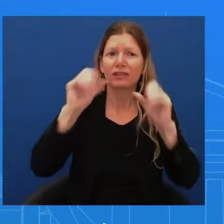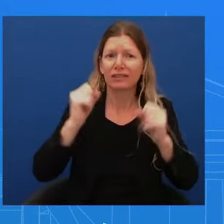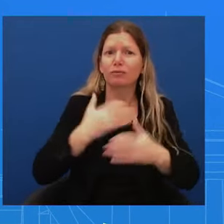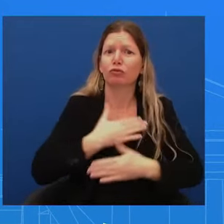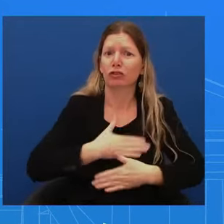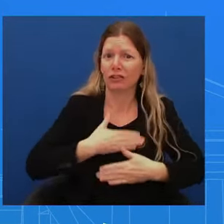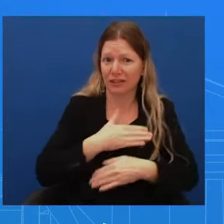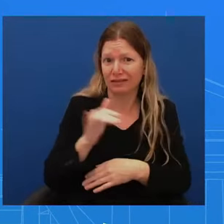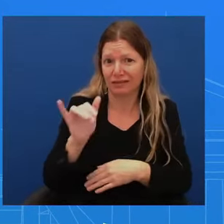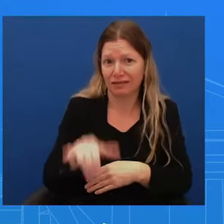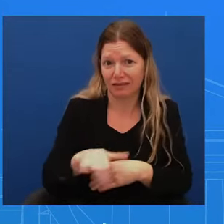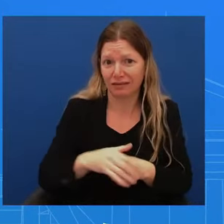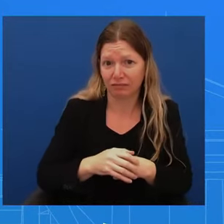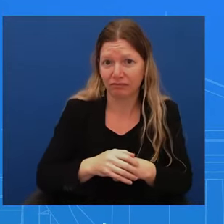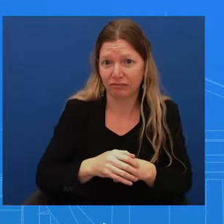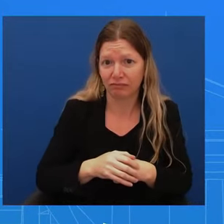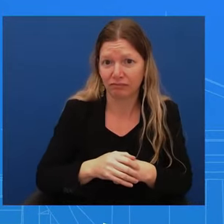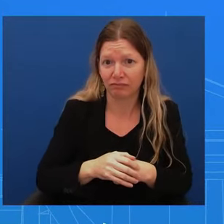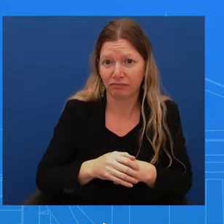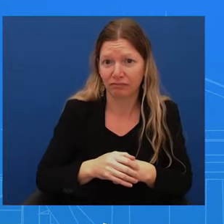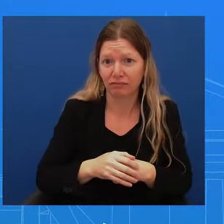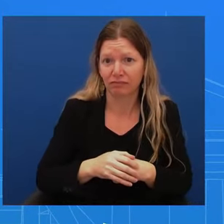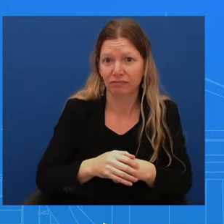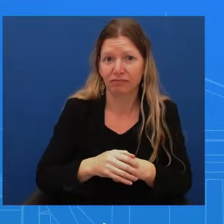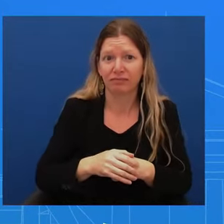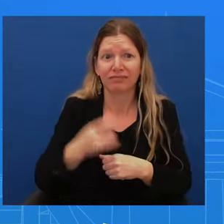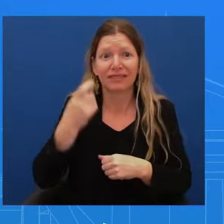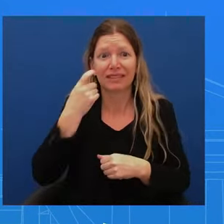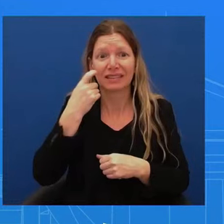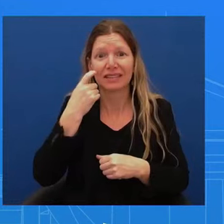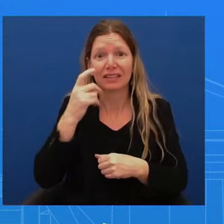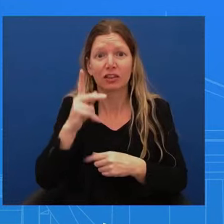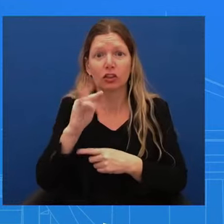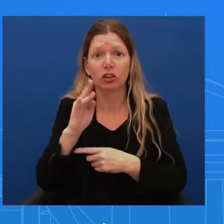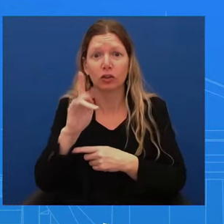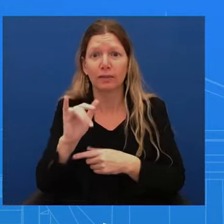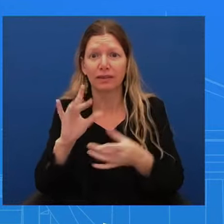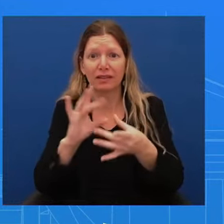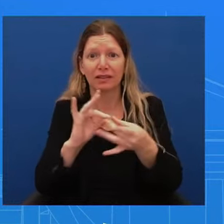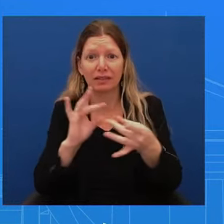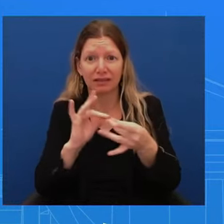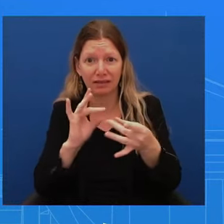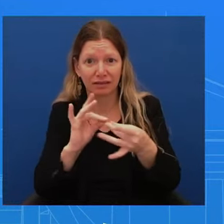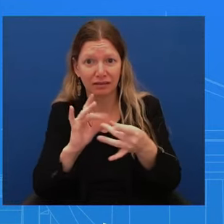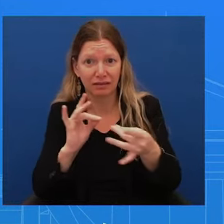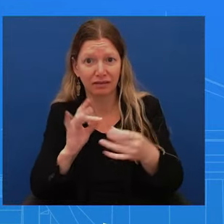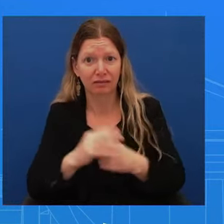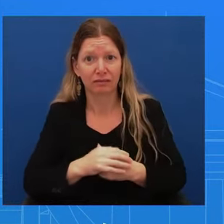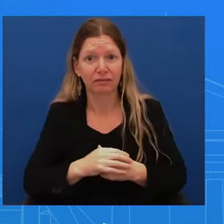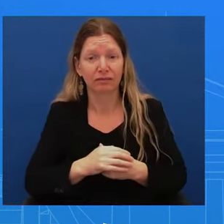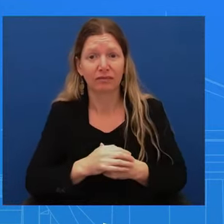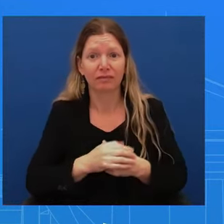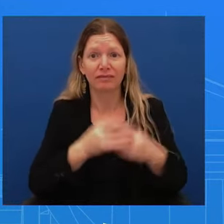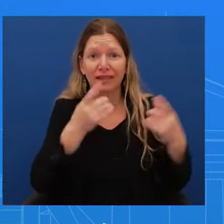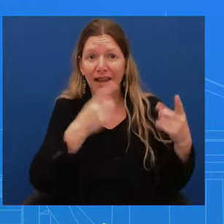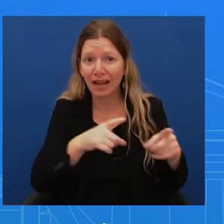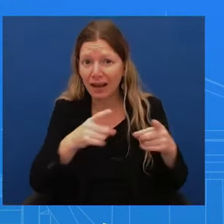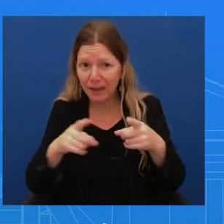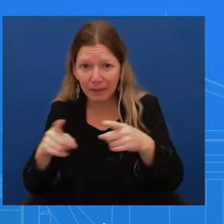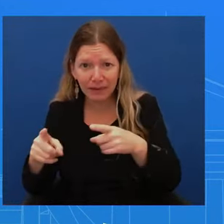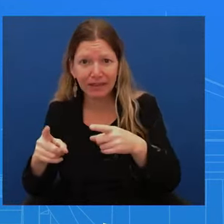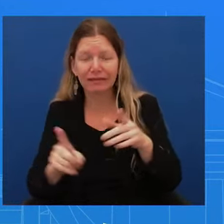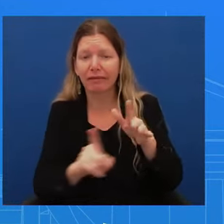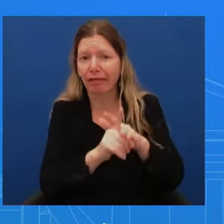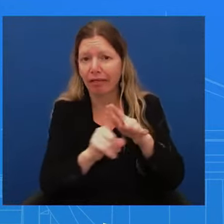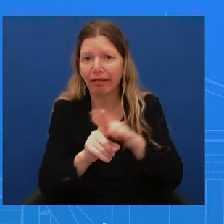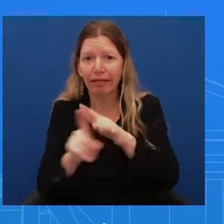of the things or actions that the secretary has taken over the last two years that has been very